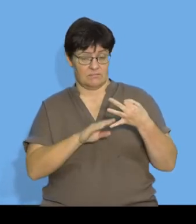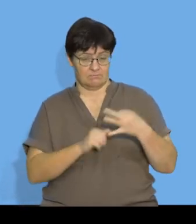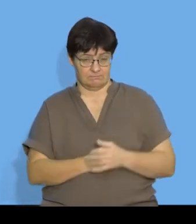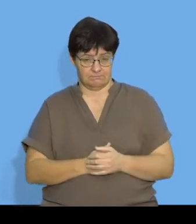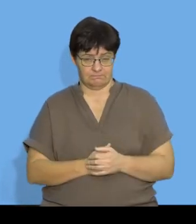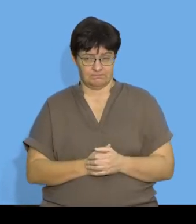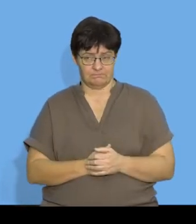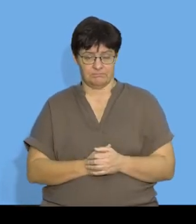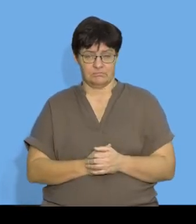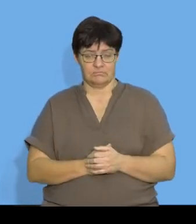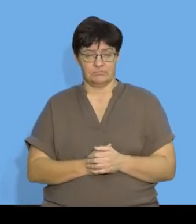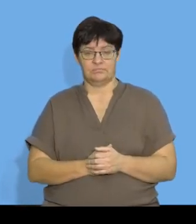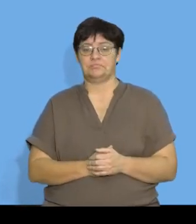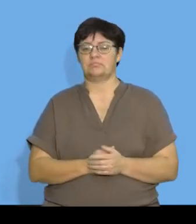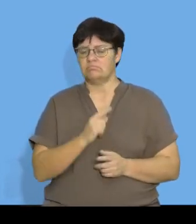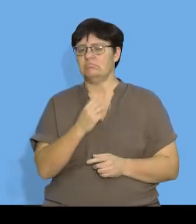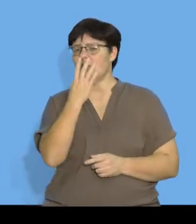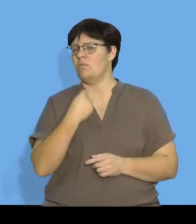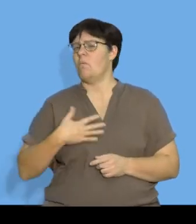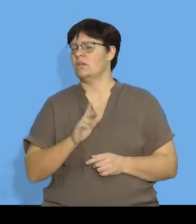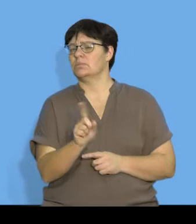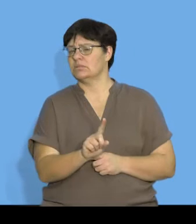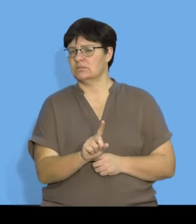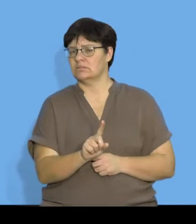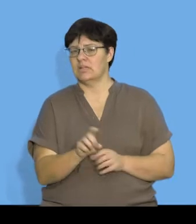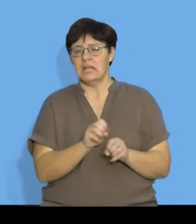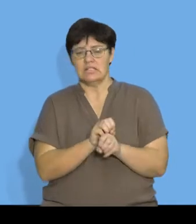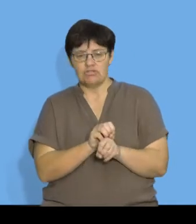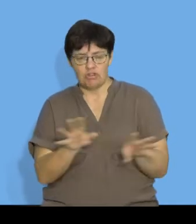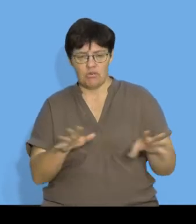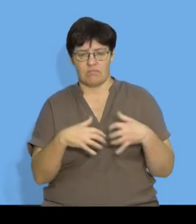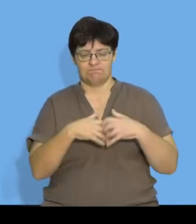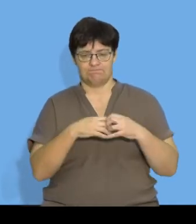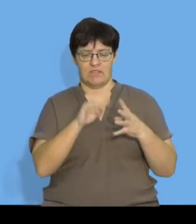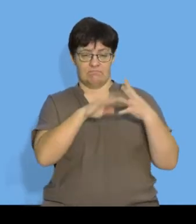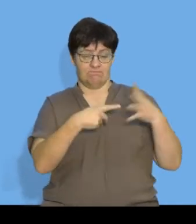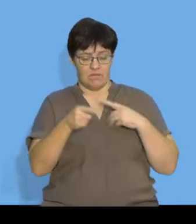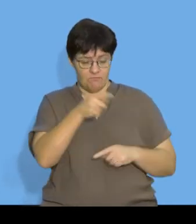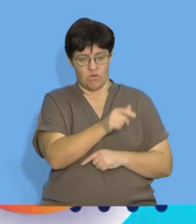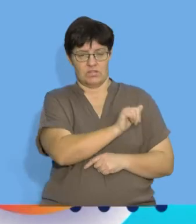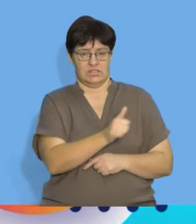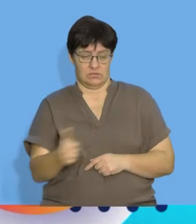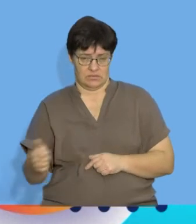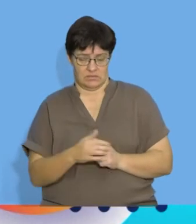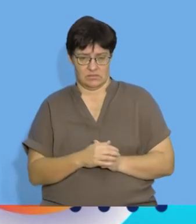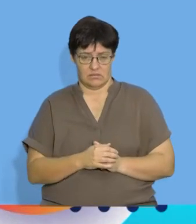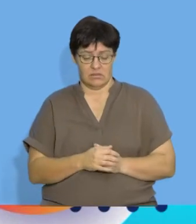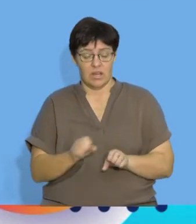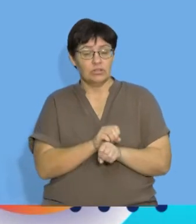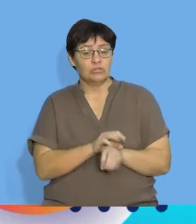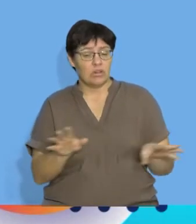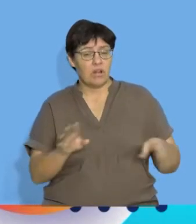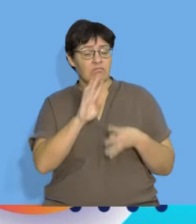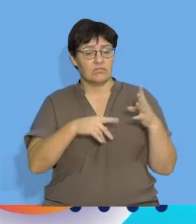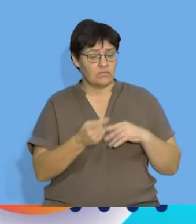Right. The next question is asking me to determine a general form for the sequence. We know that the general